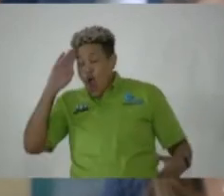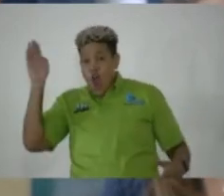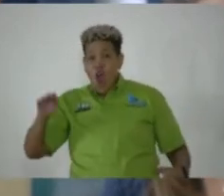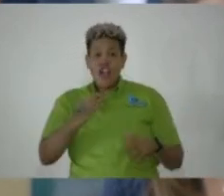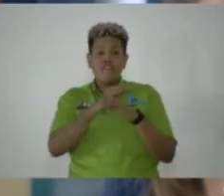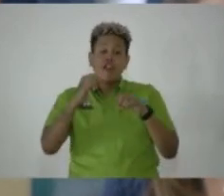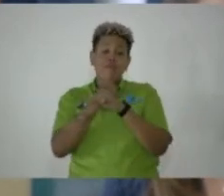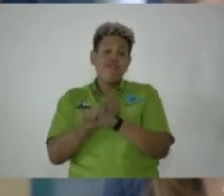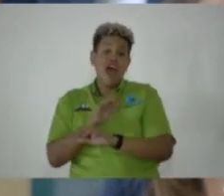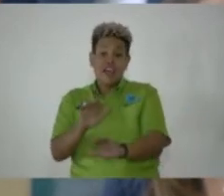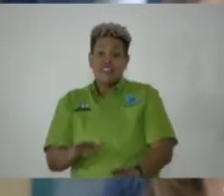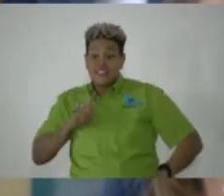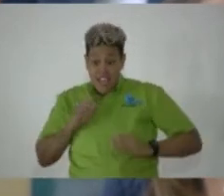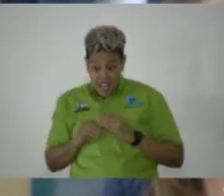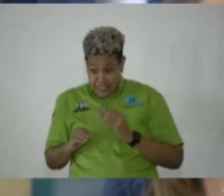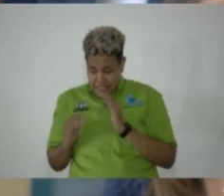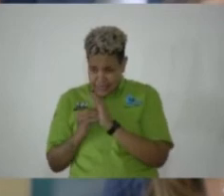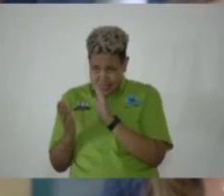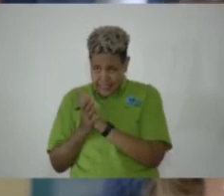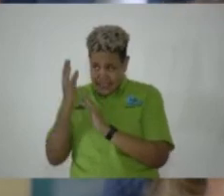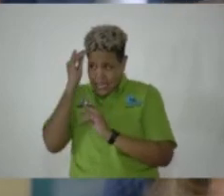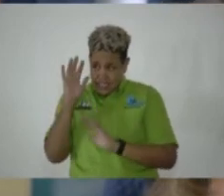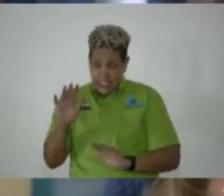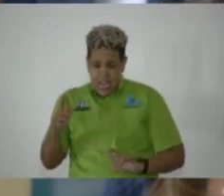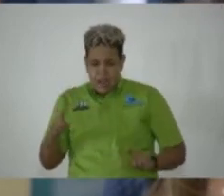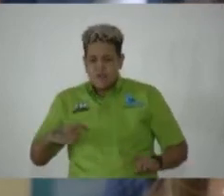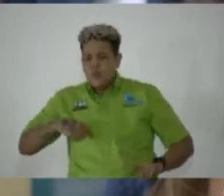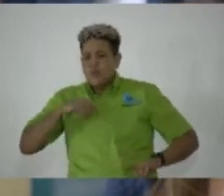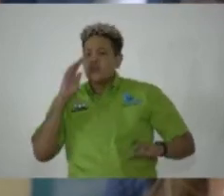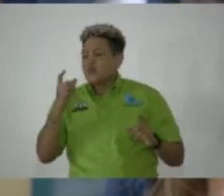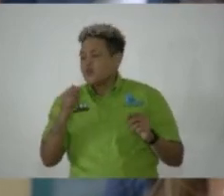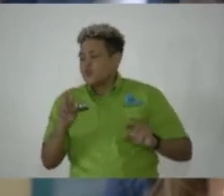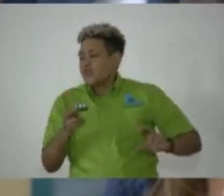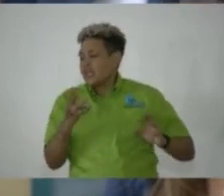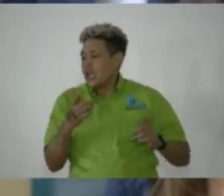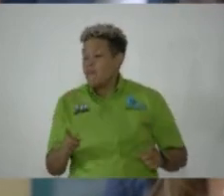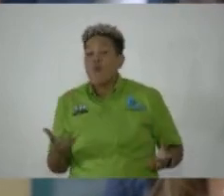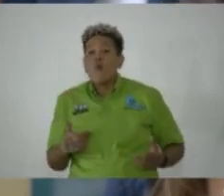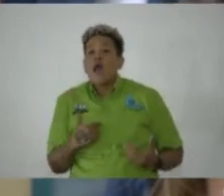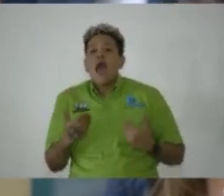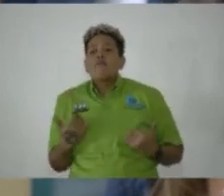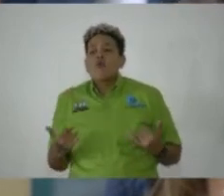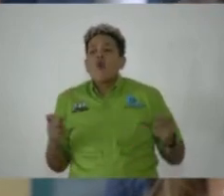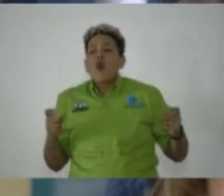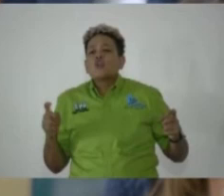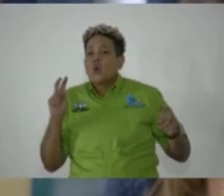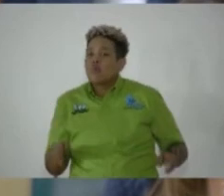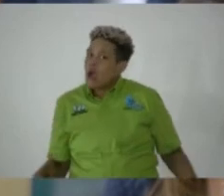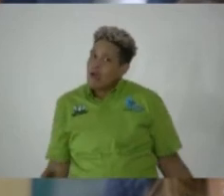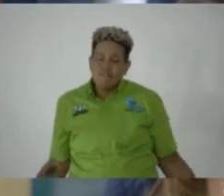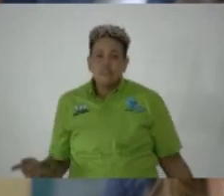fighters were also taken into consideration. So we have already done that. What we have no control over is the